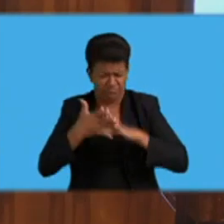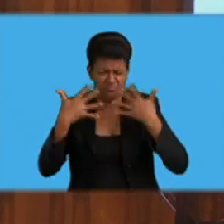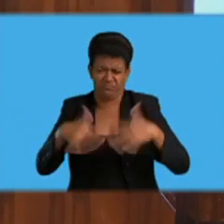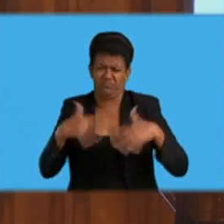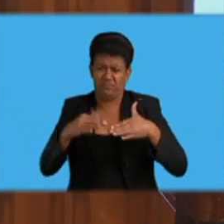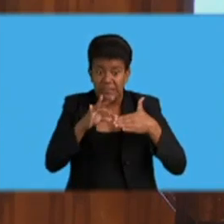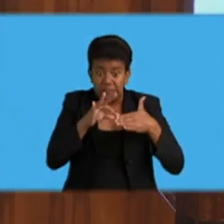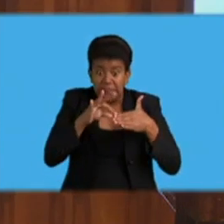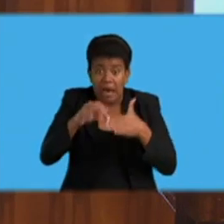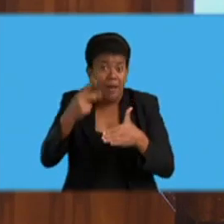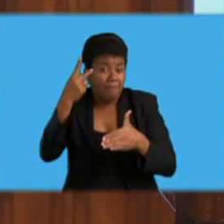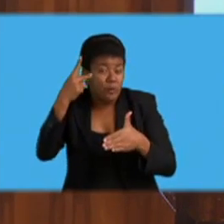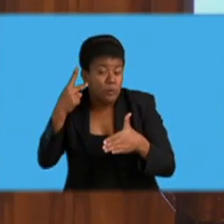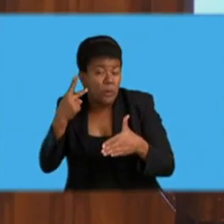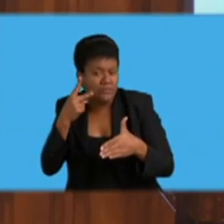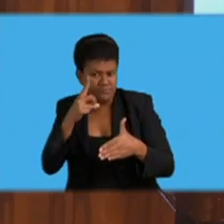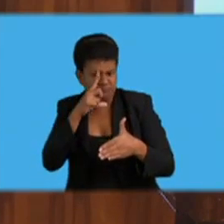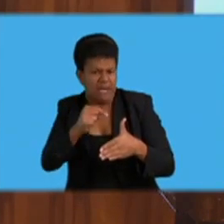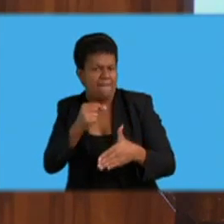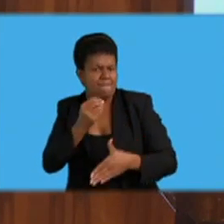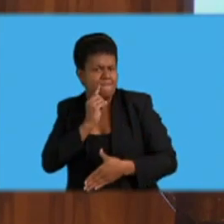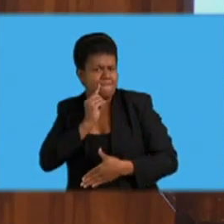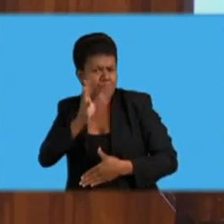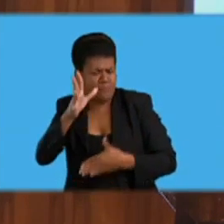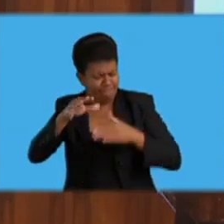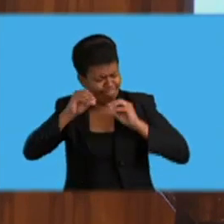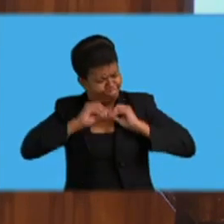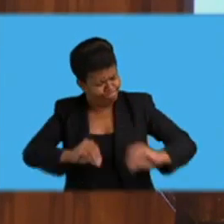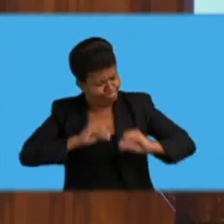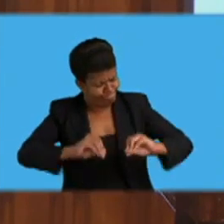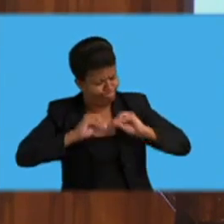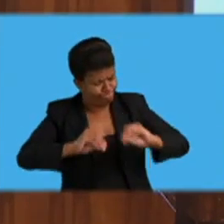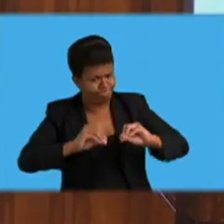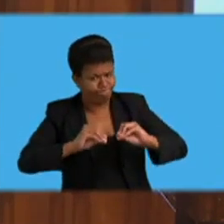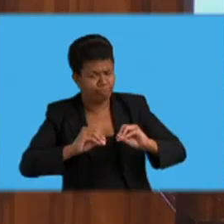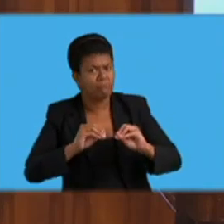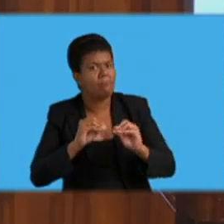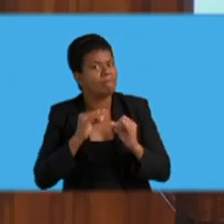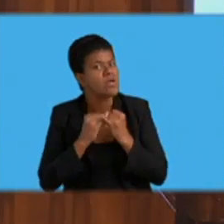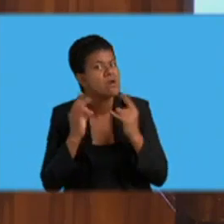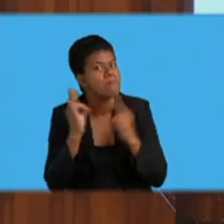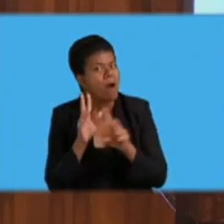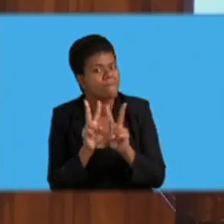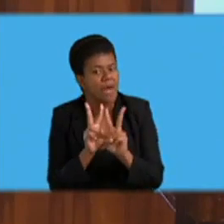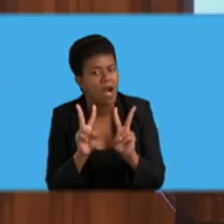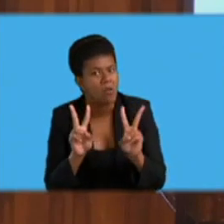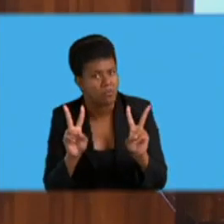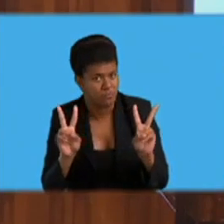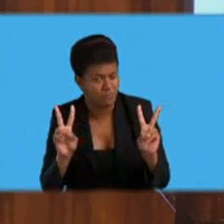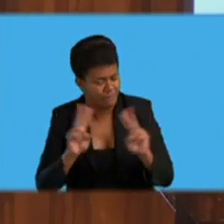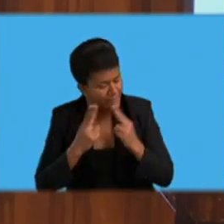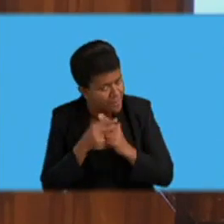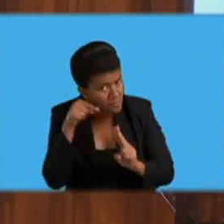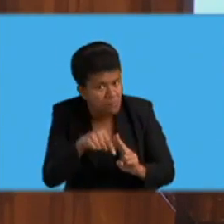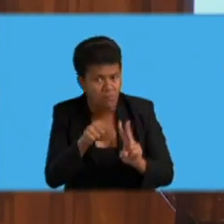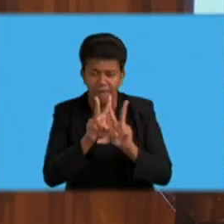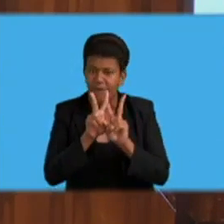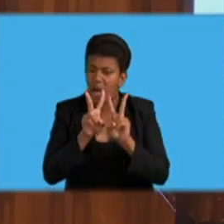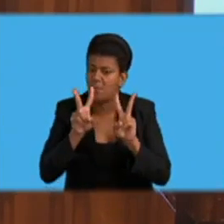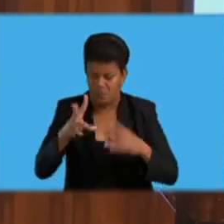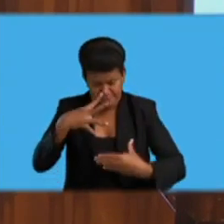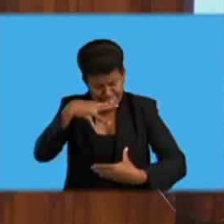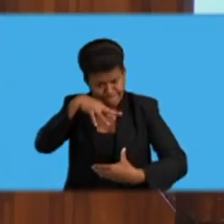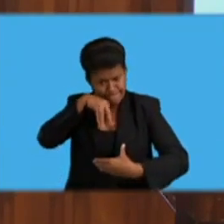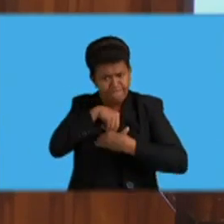we can preach and teach the importance of family values in our own homes. Our